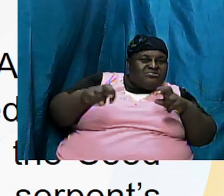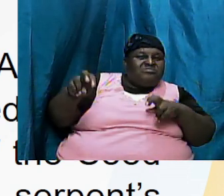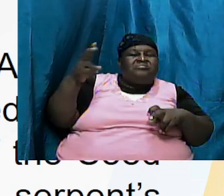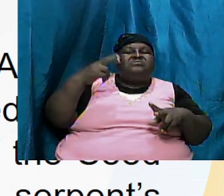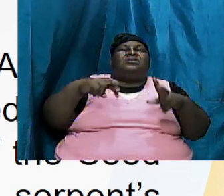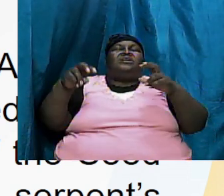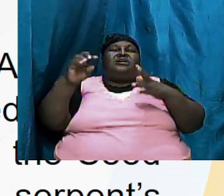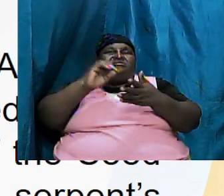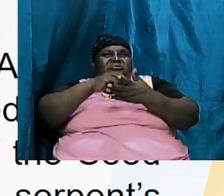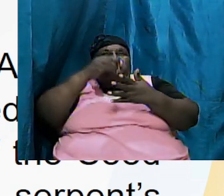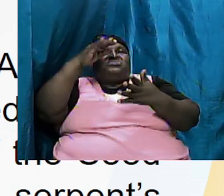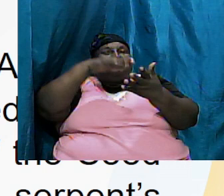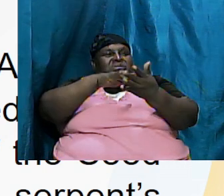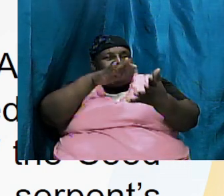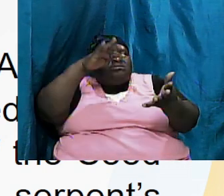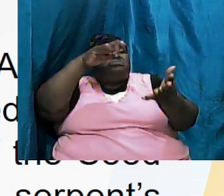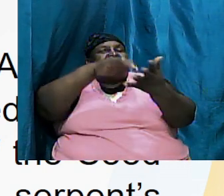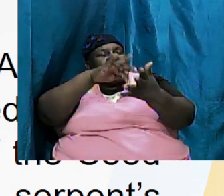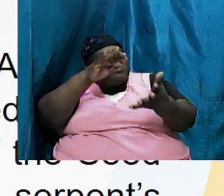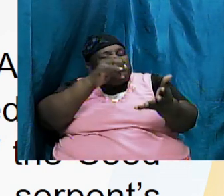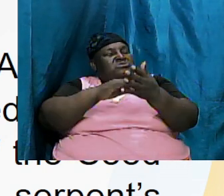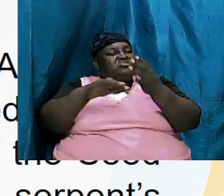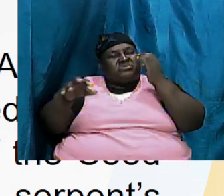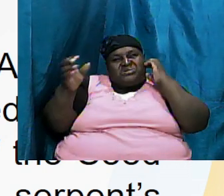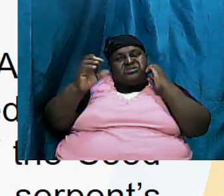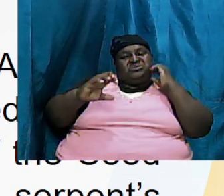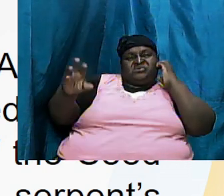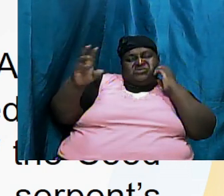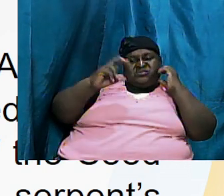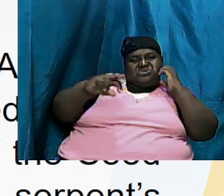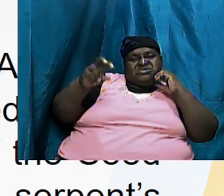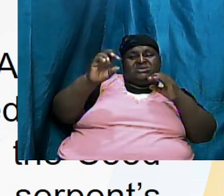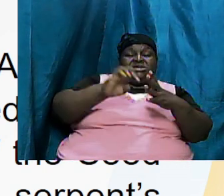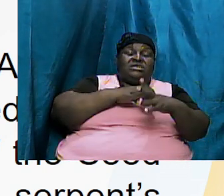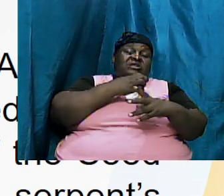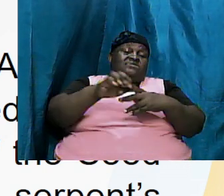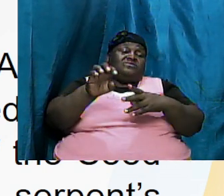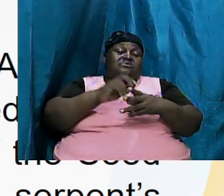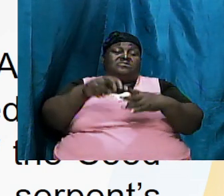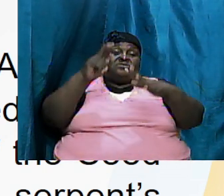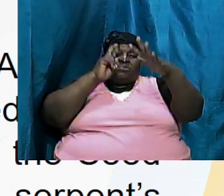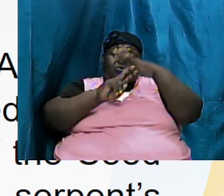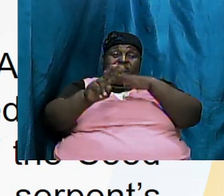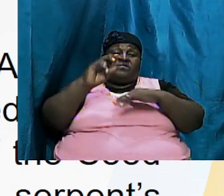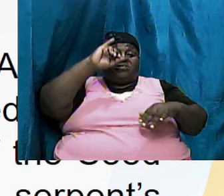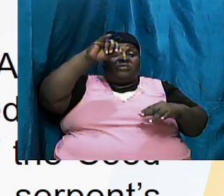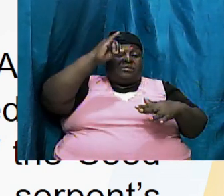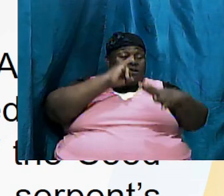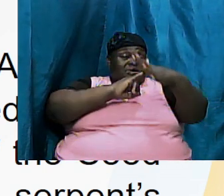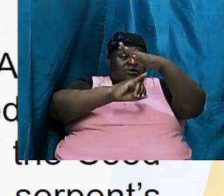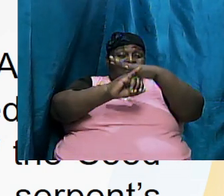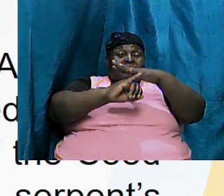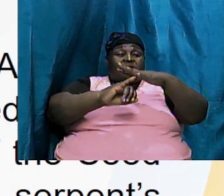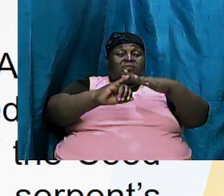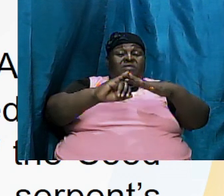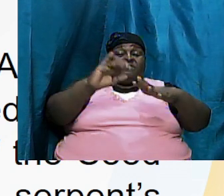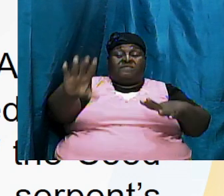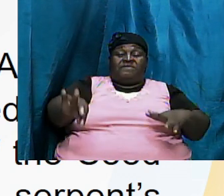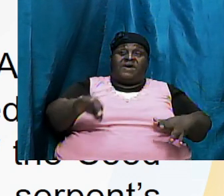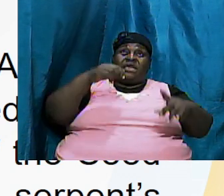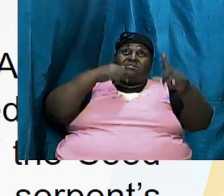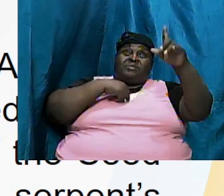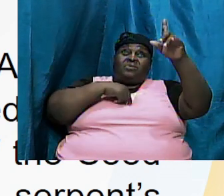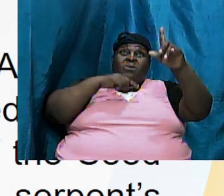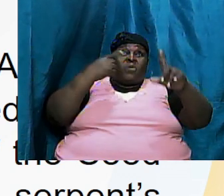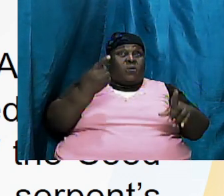all of our hearts there's something about God because he said it even to the prophet Jeremiah they shall find me but only after